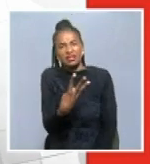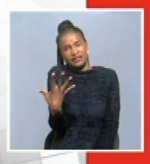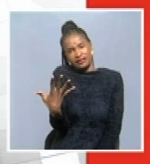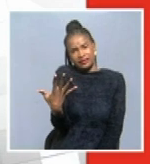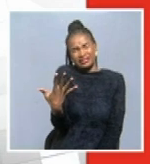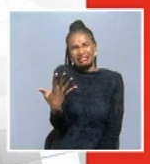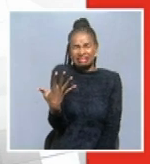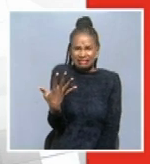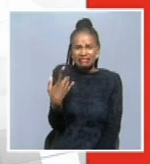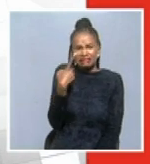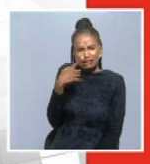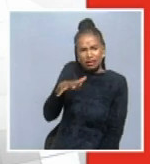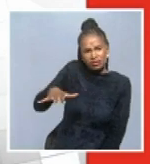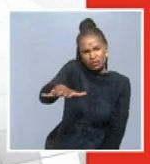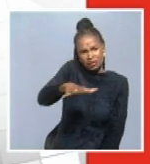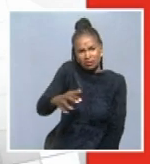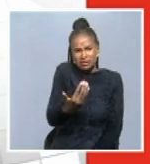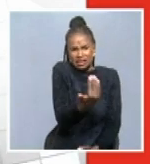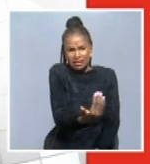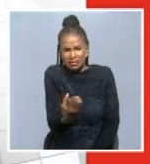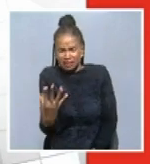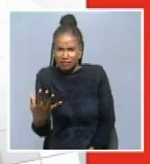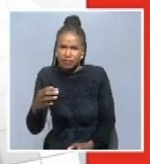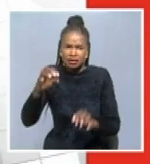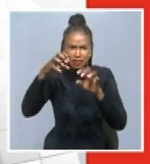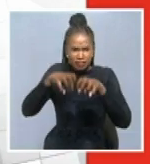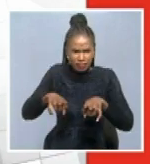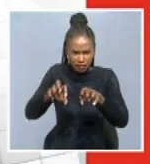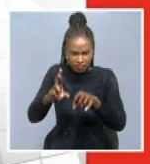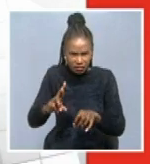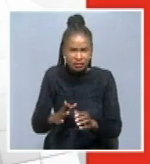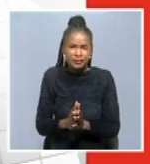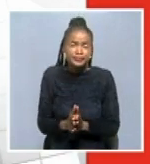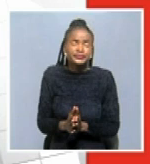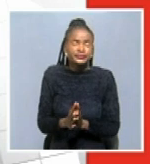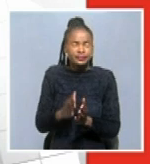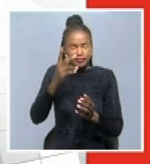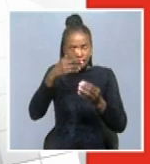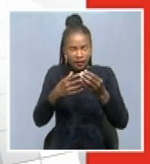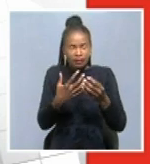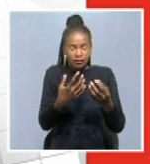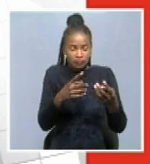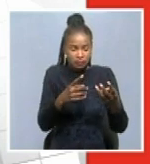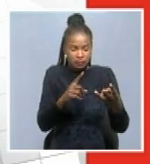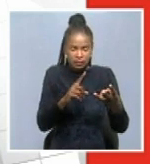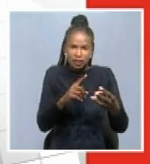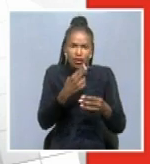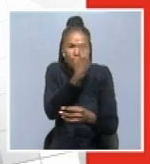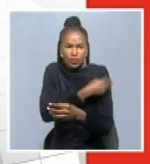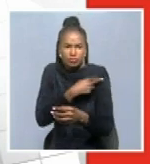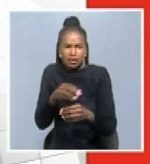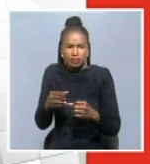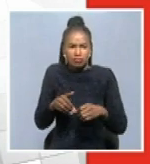of the, and also I should also mention that we also receiving a mobile hospital